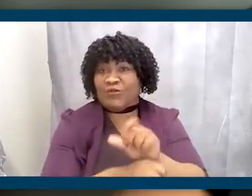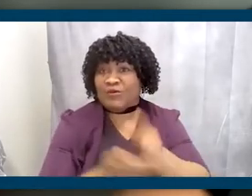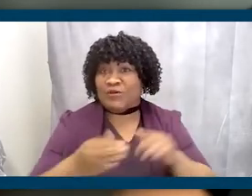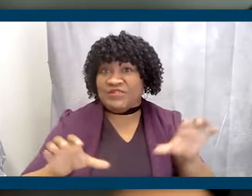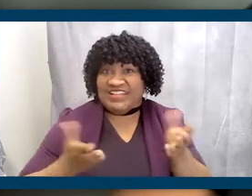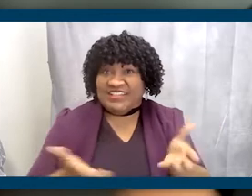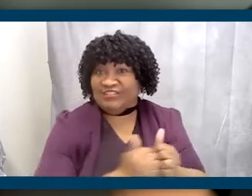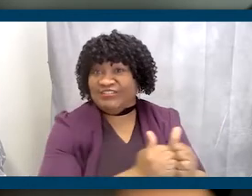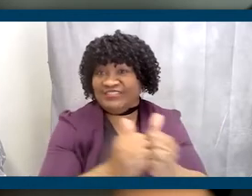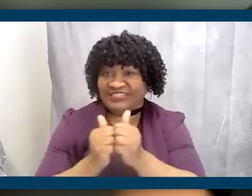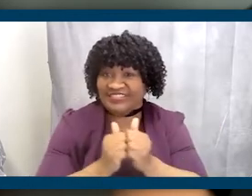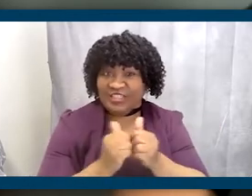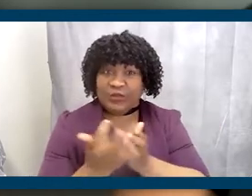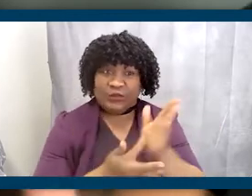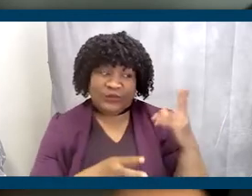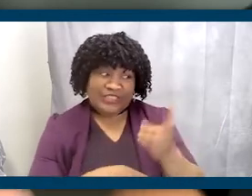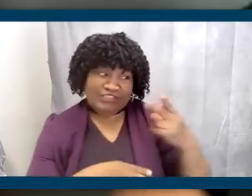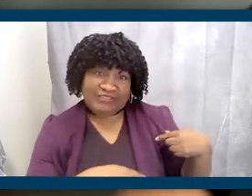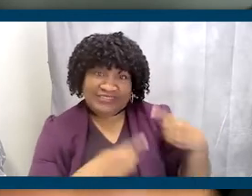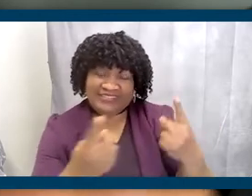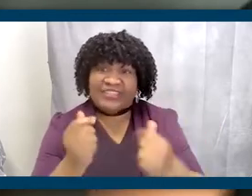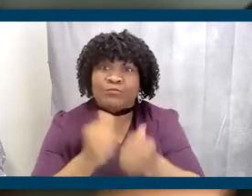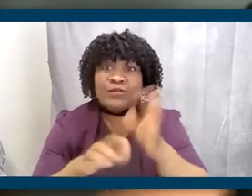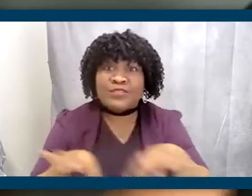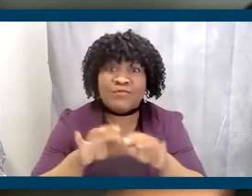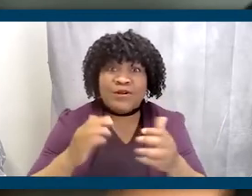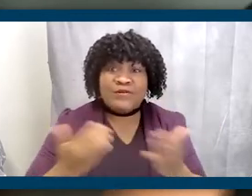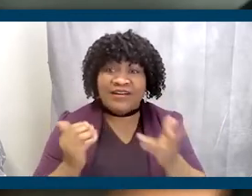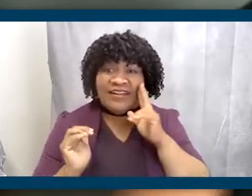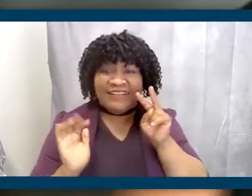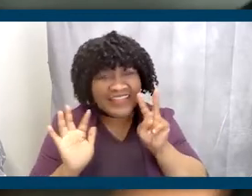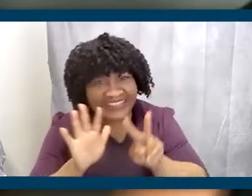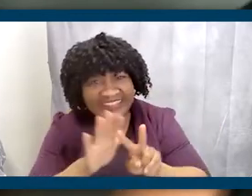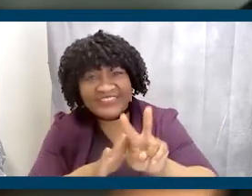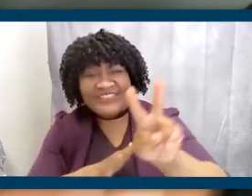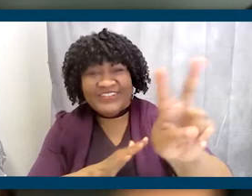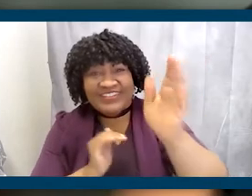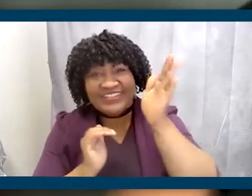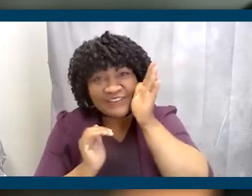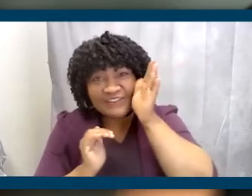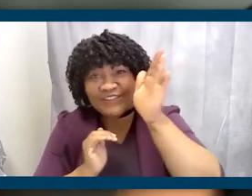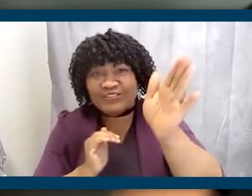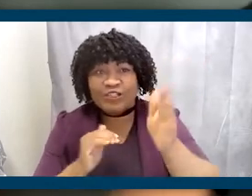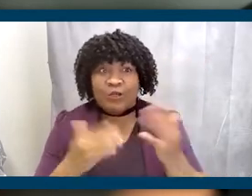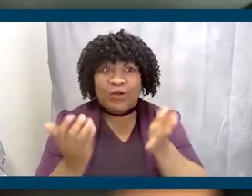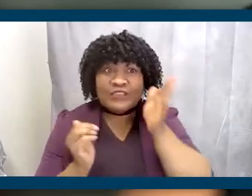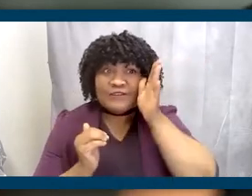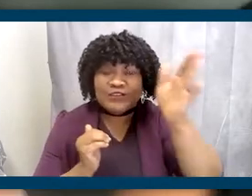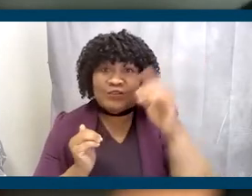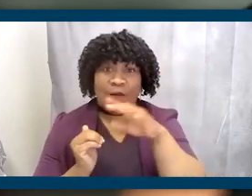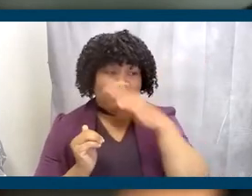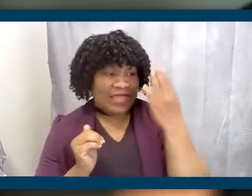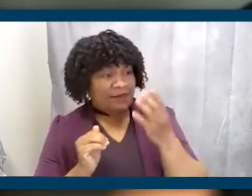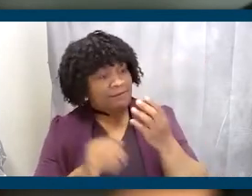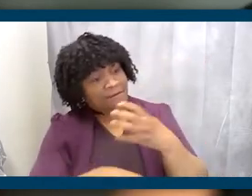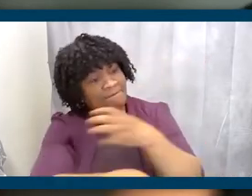done together through history, but more importantly, let's look forward to the future. What is the future of Black power in